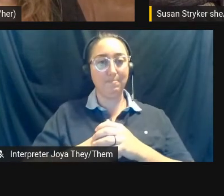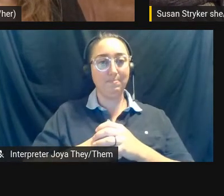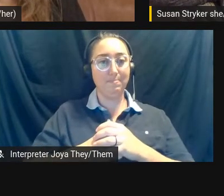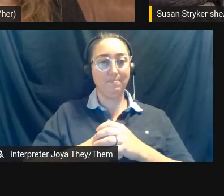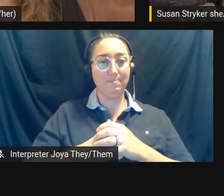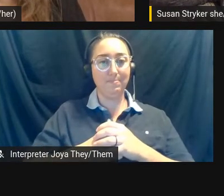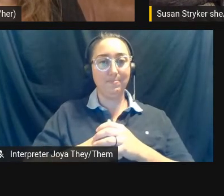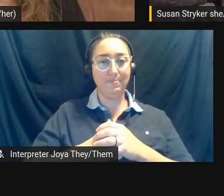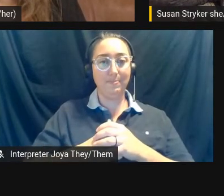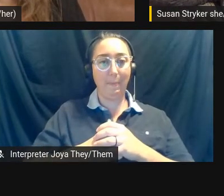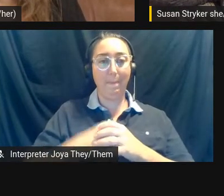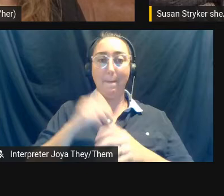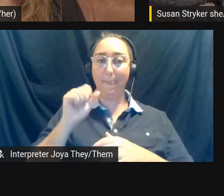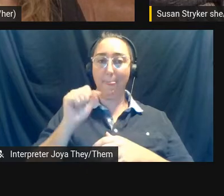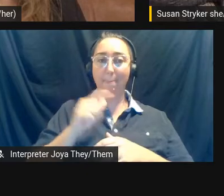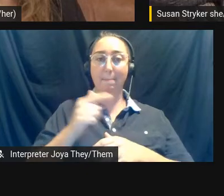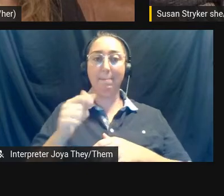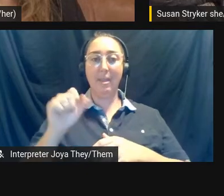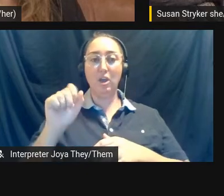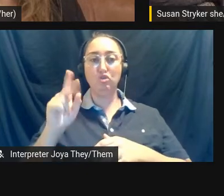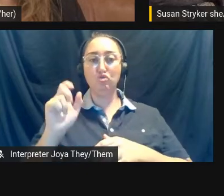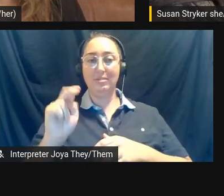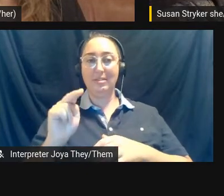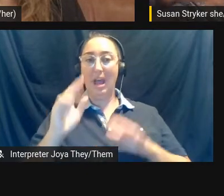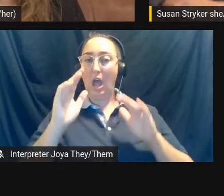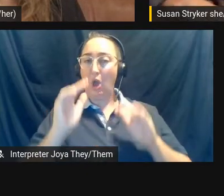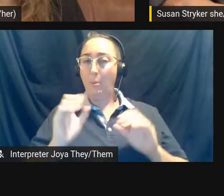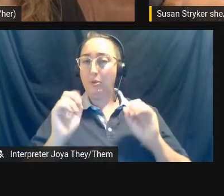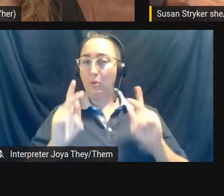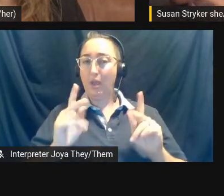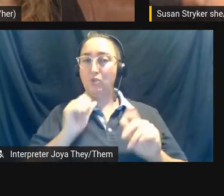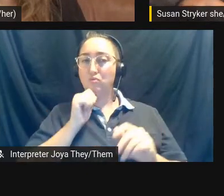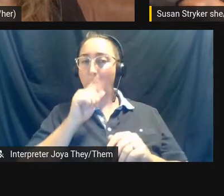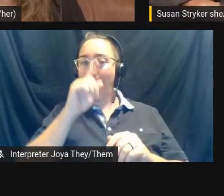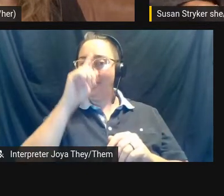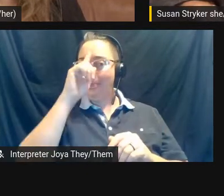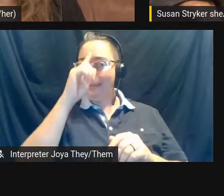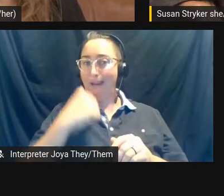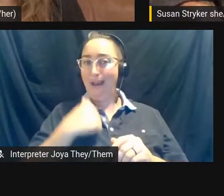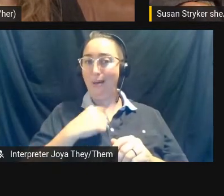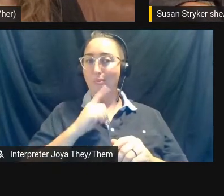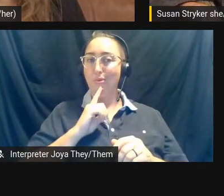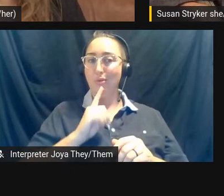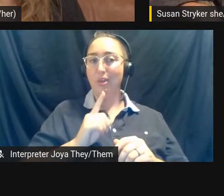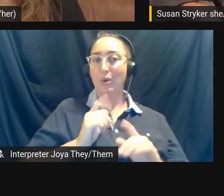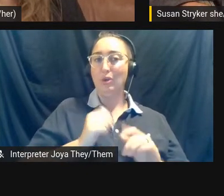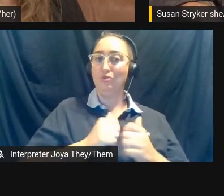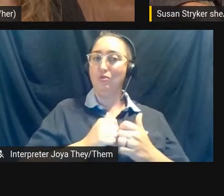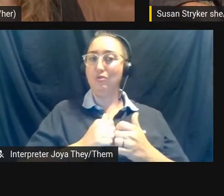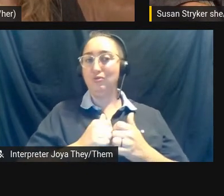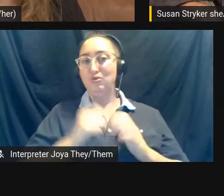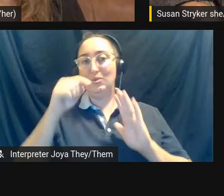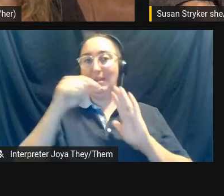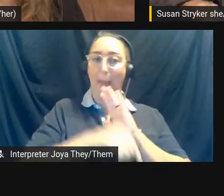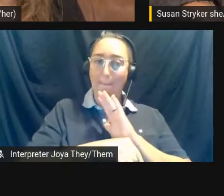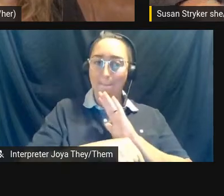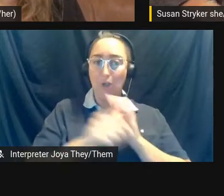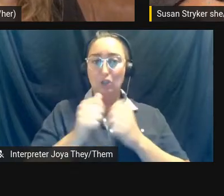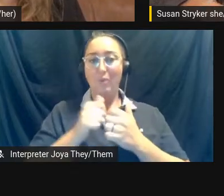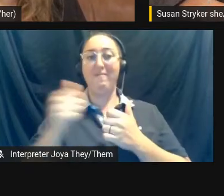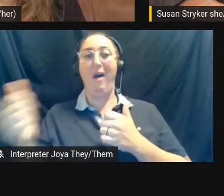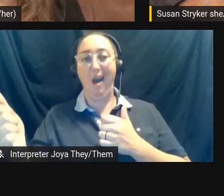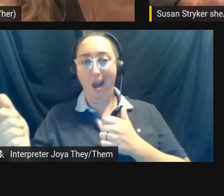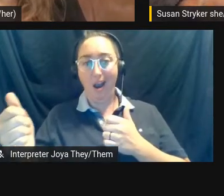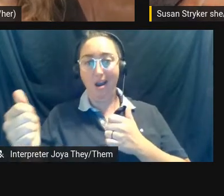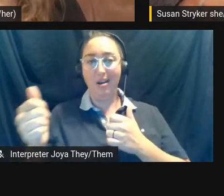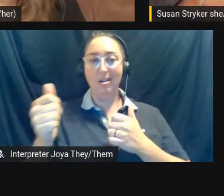Yeah, no, I, I hope you don't think this is too much of a, uh, stretch or too deep a dive into sort of like the